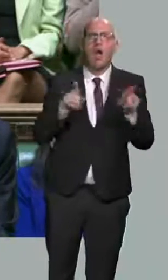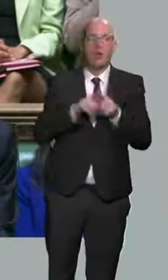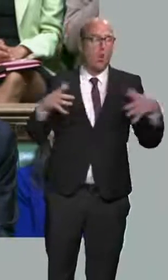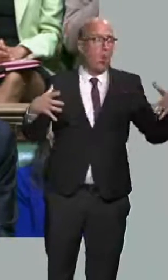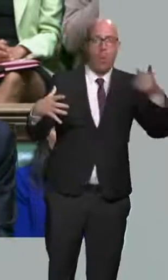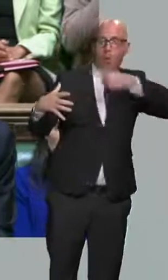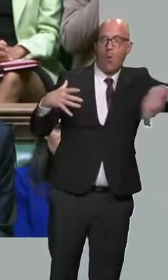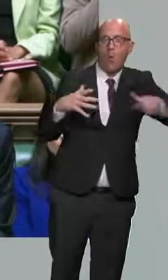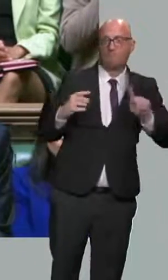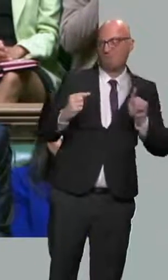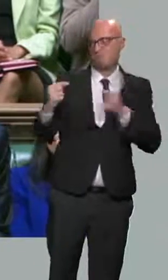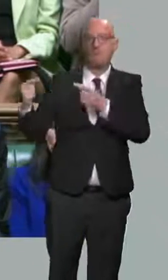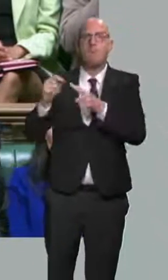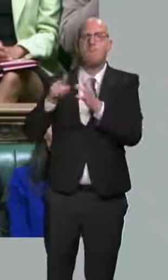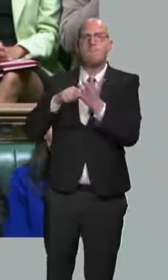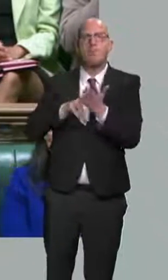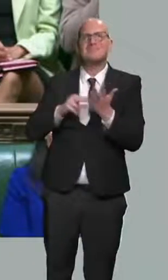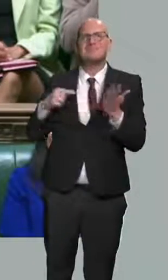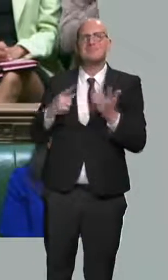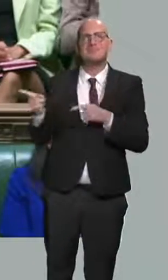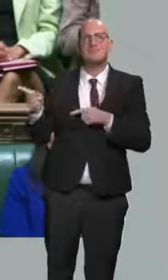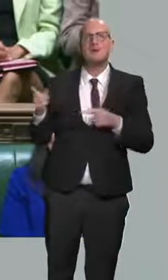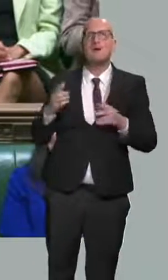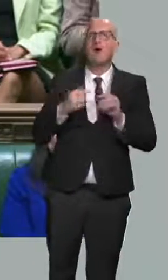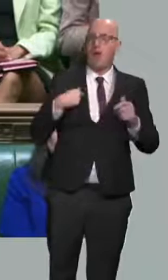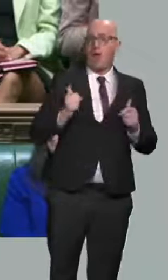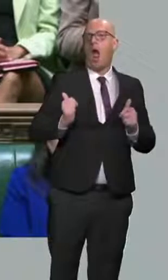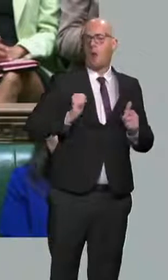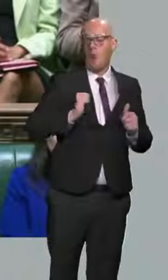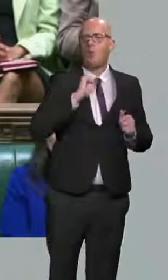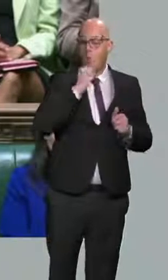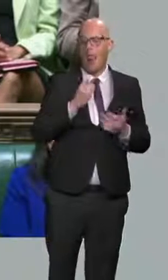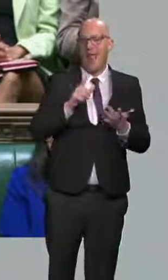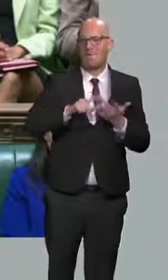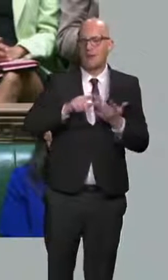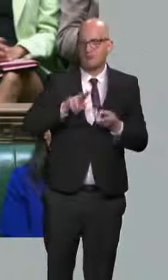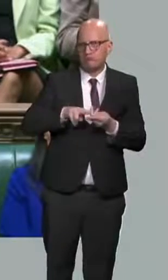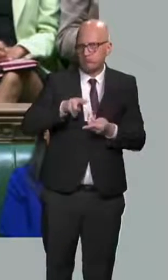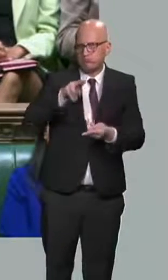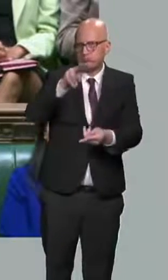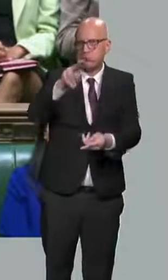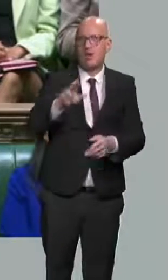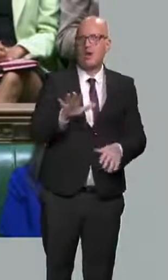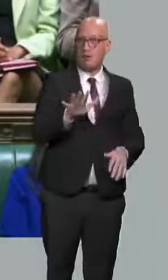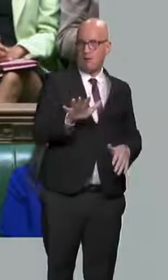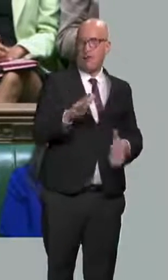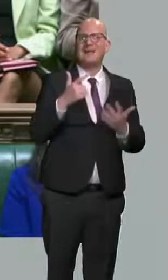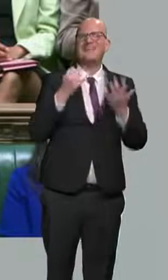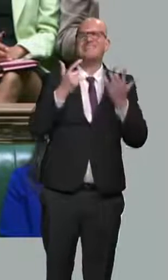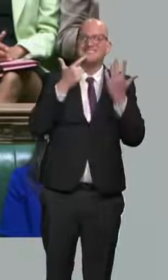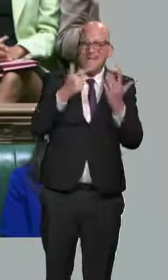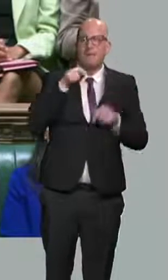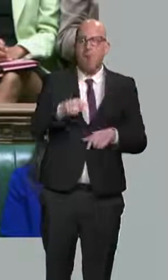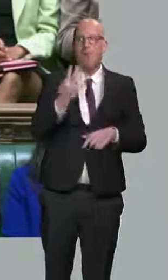aggression mean the OBR expect inflation to rise further, averaging 7.4 per cent this year.